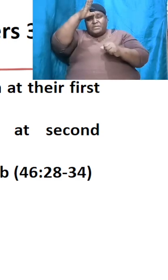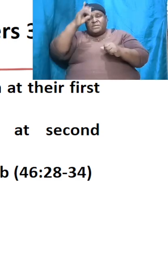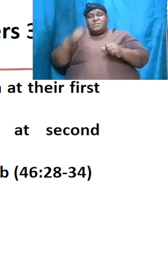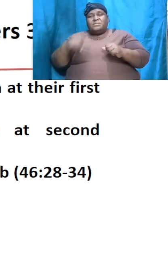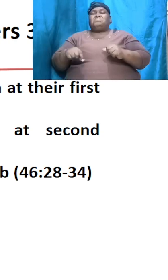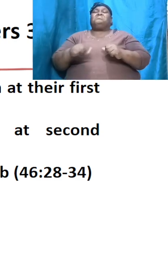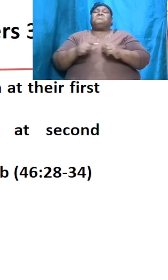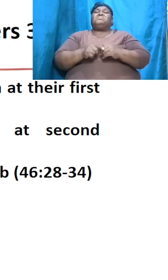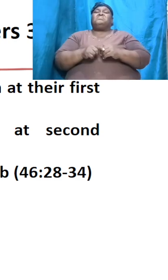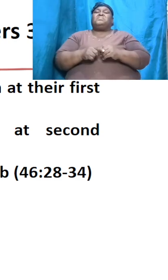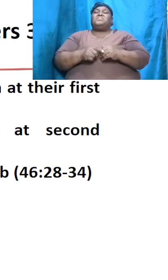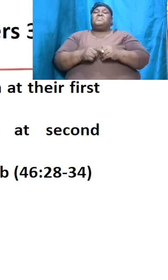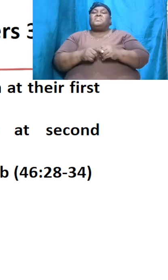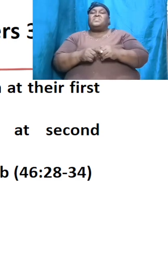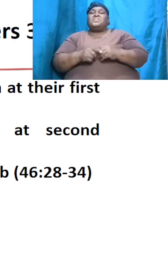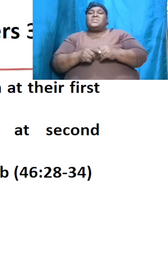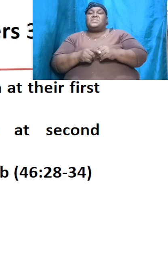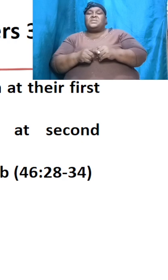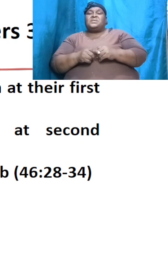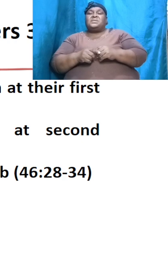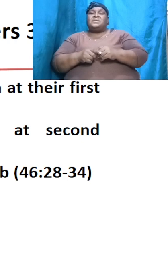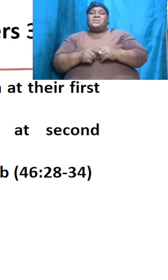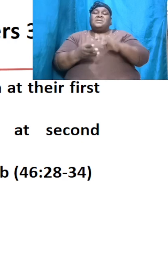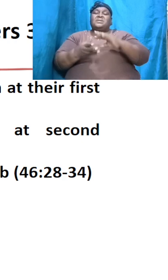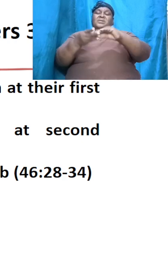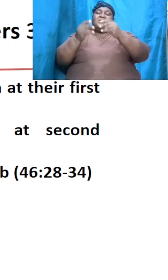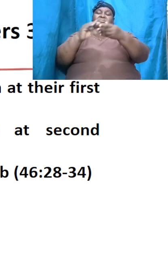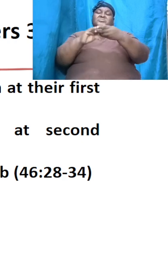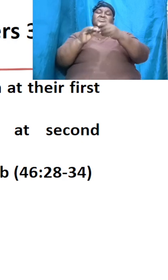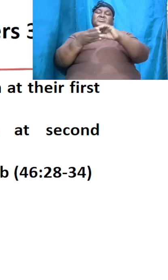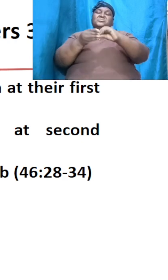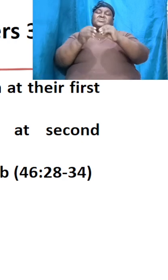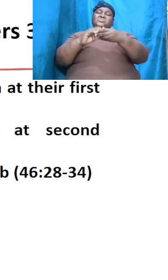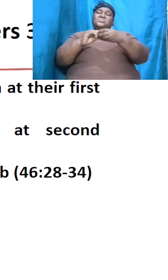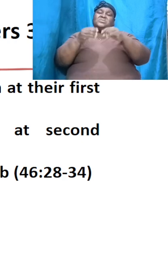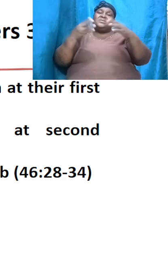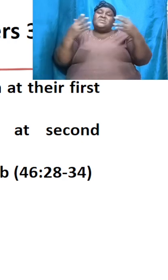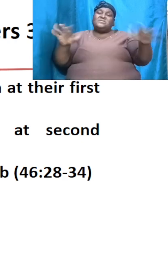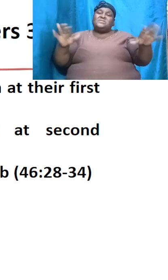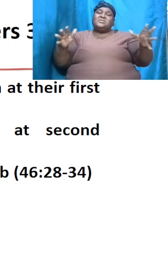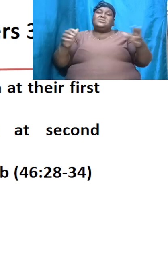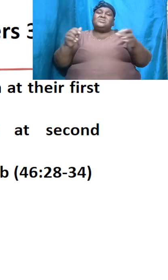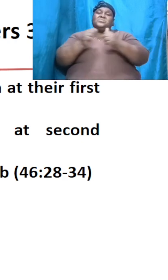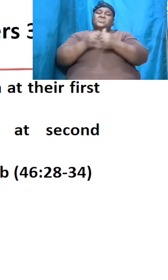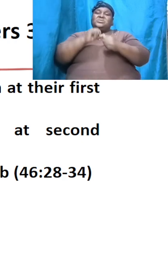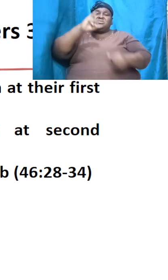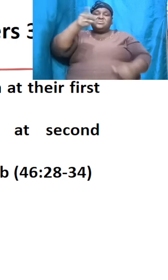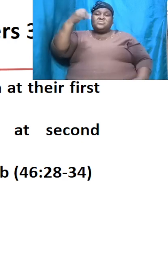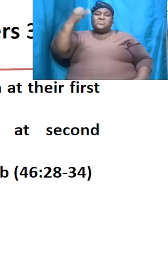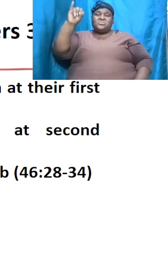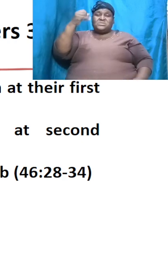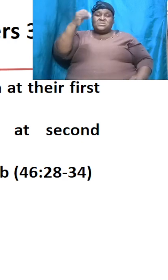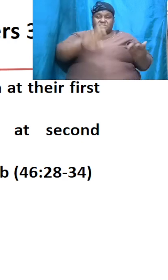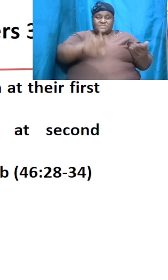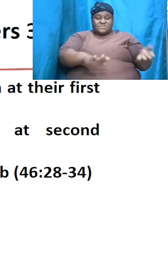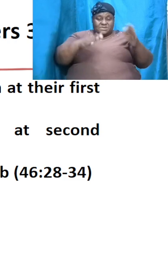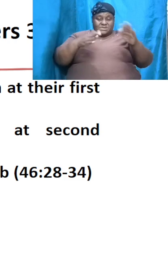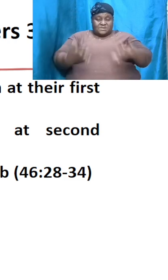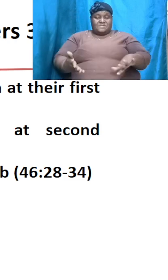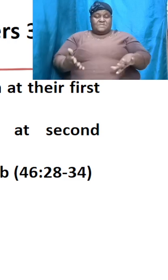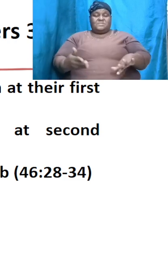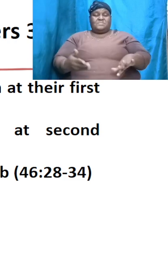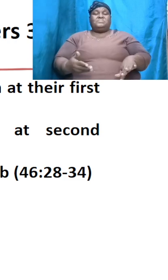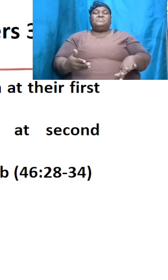and then the story ends with the death of Joseph